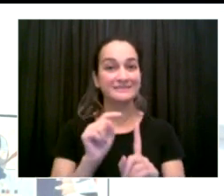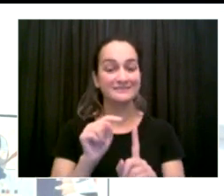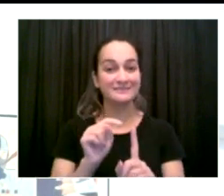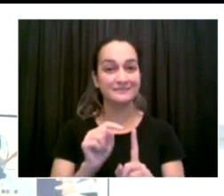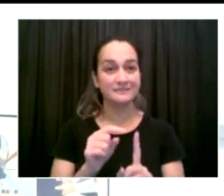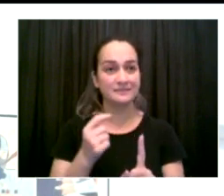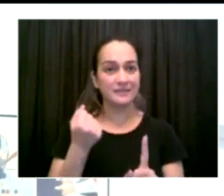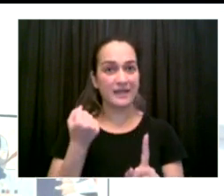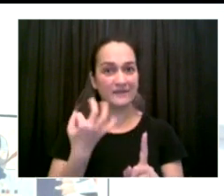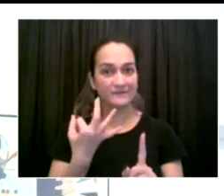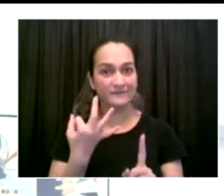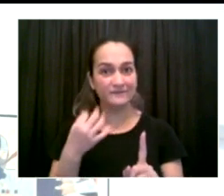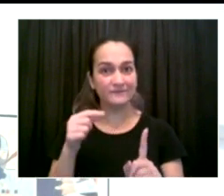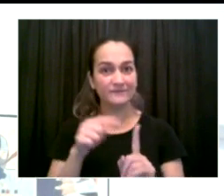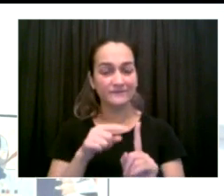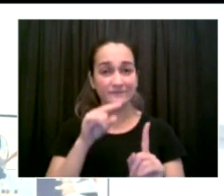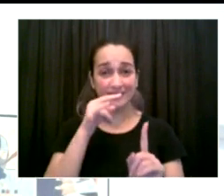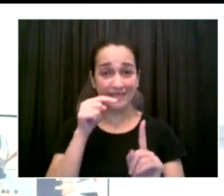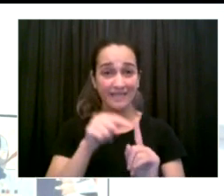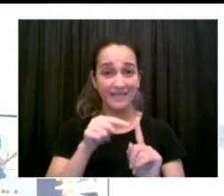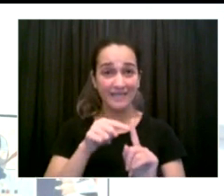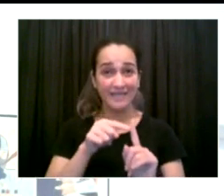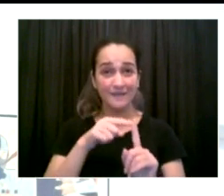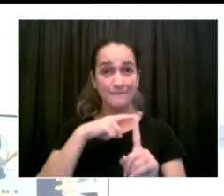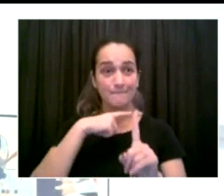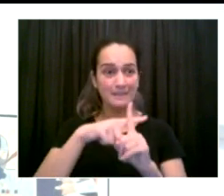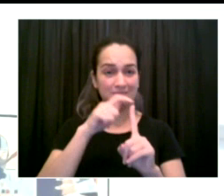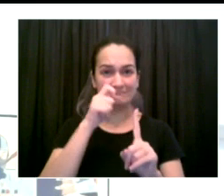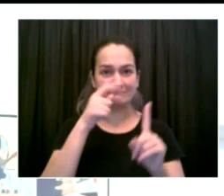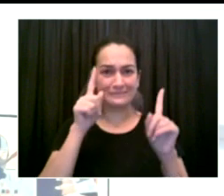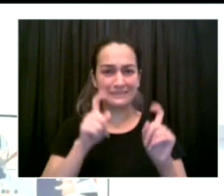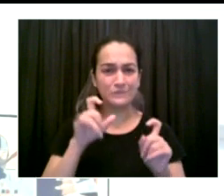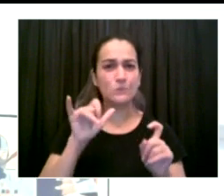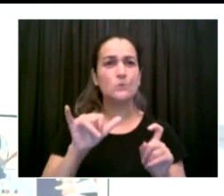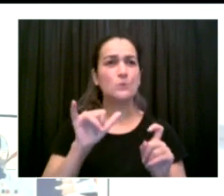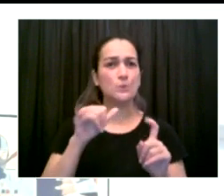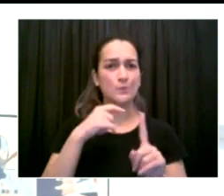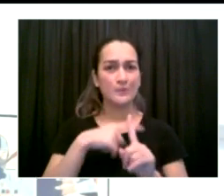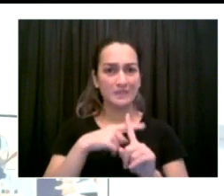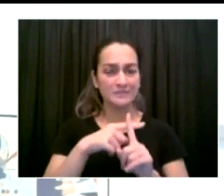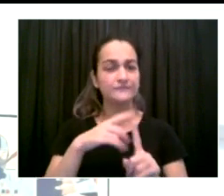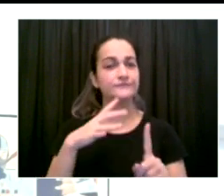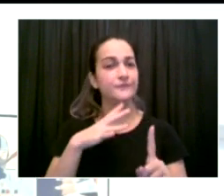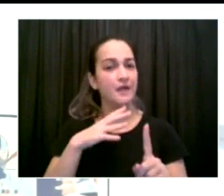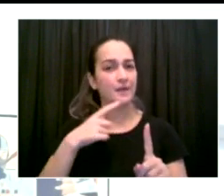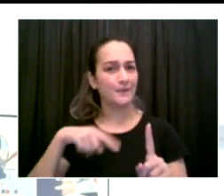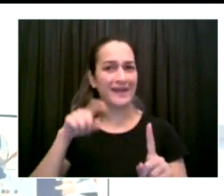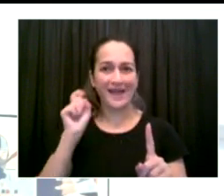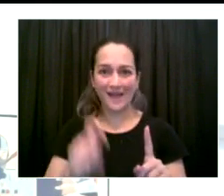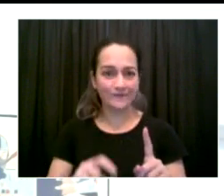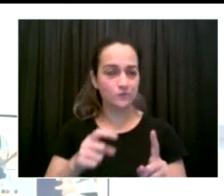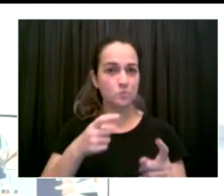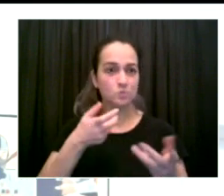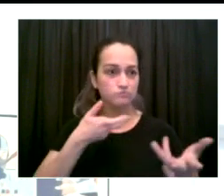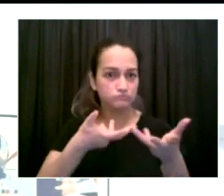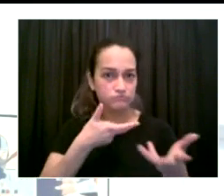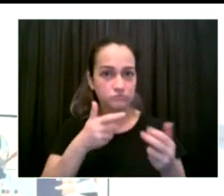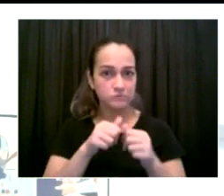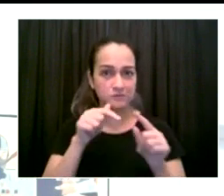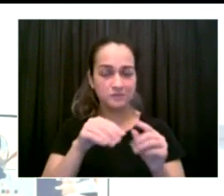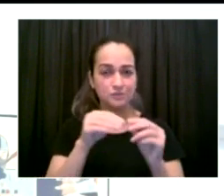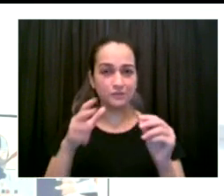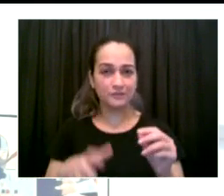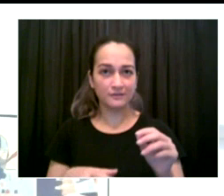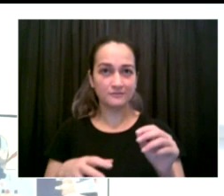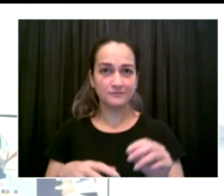more strongly toward ensuring that we aggressively try to break any chains of transmission within